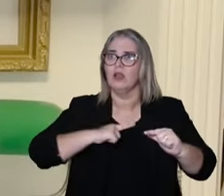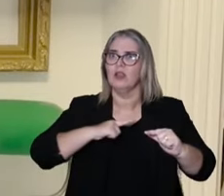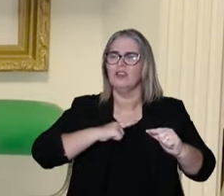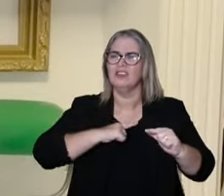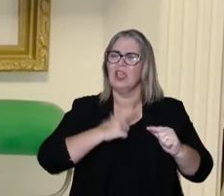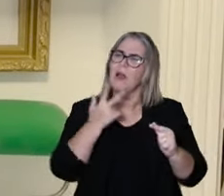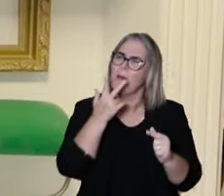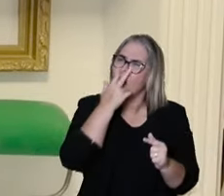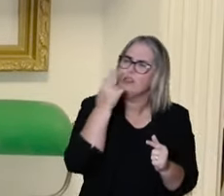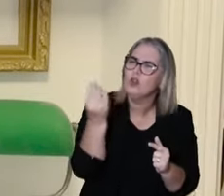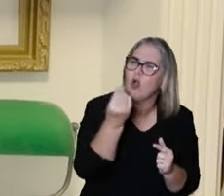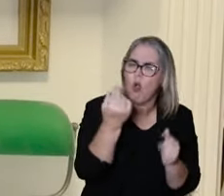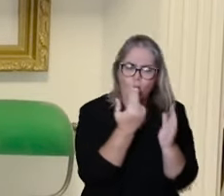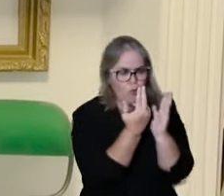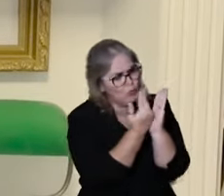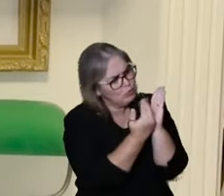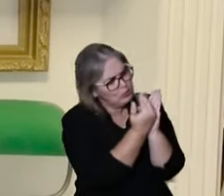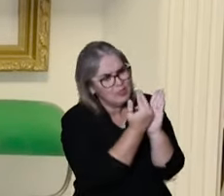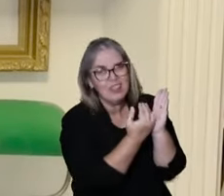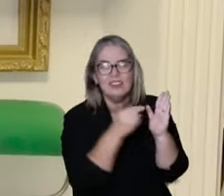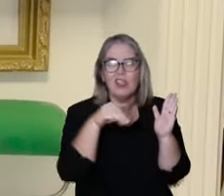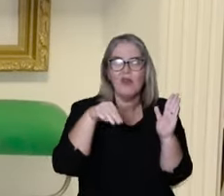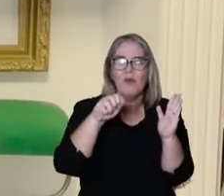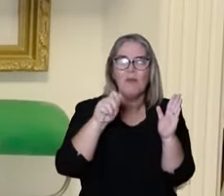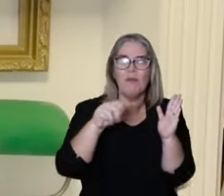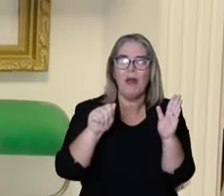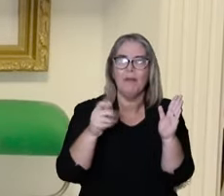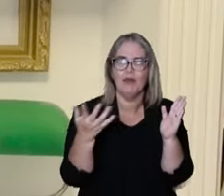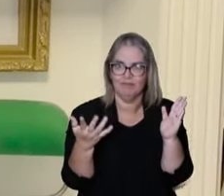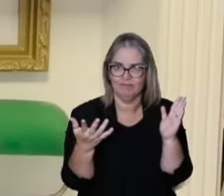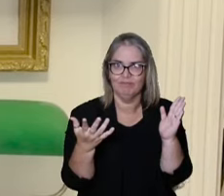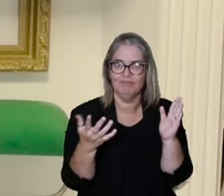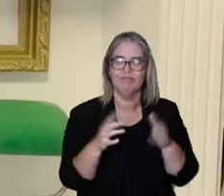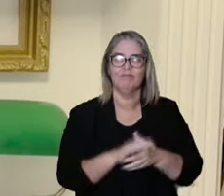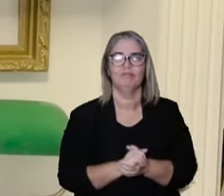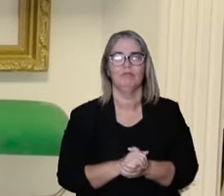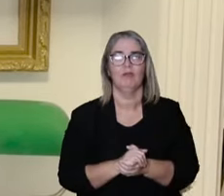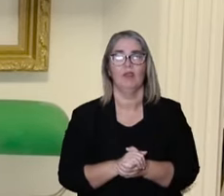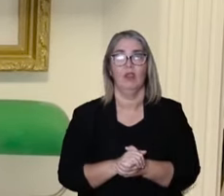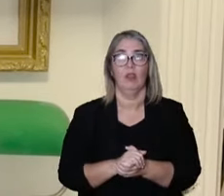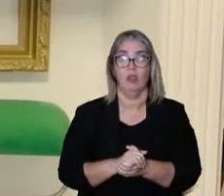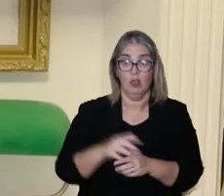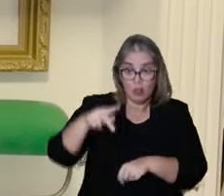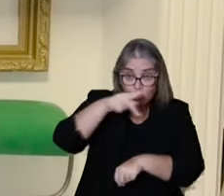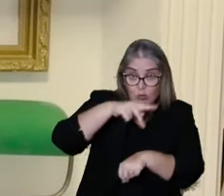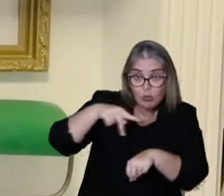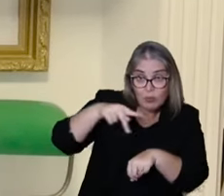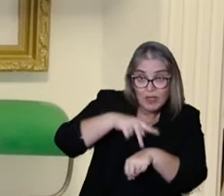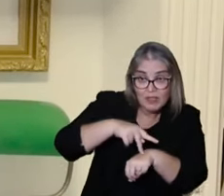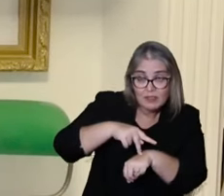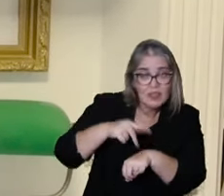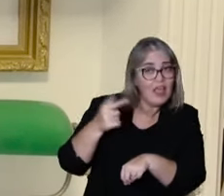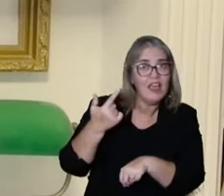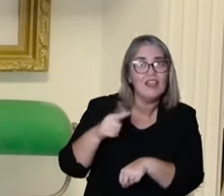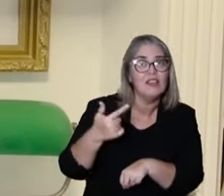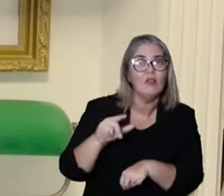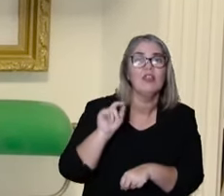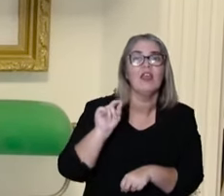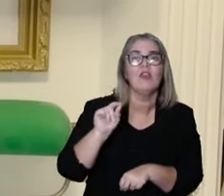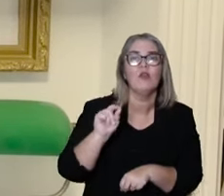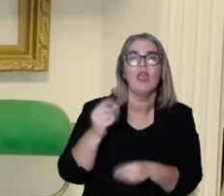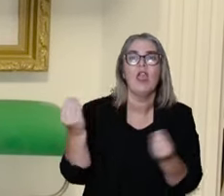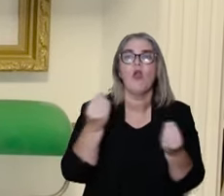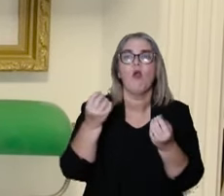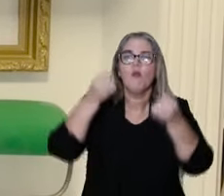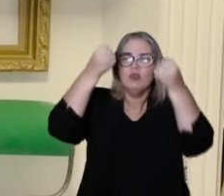had ruins of the map that we have animals and beggars. In the entire country, there is no